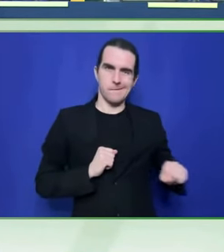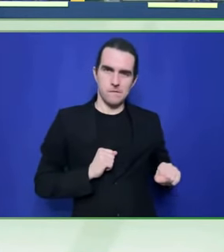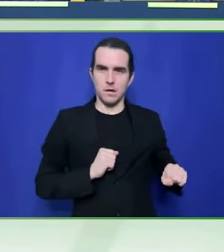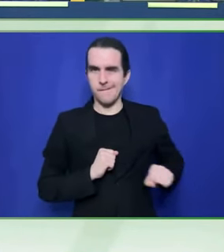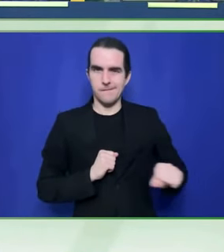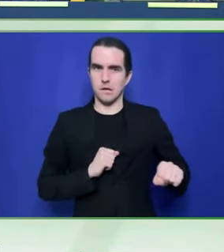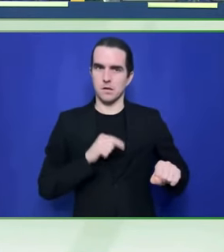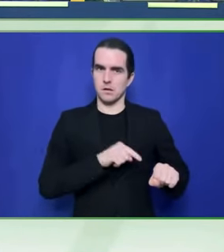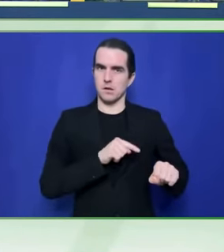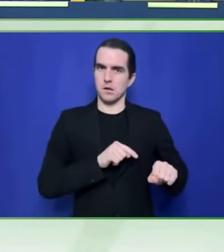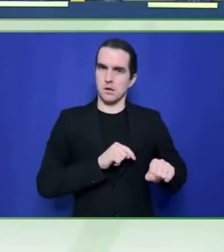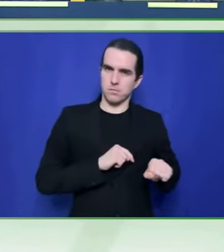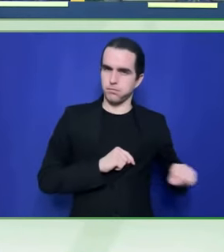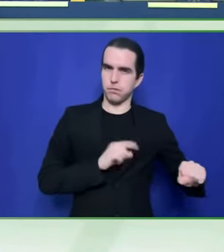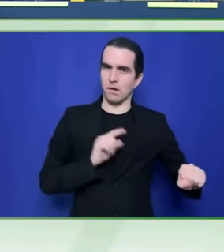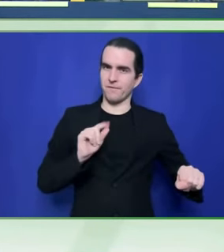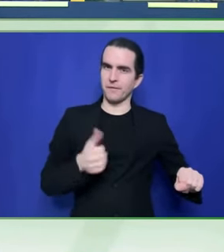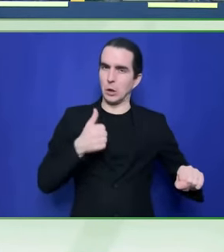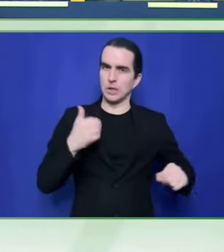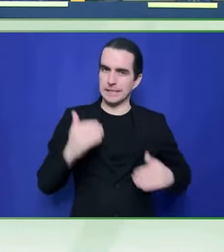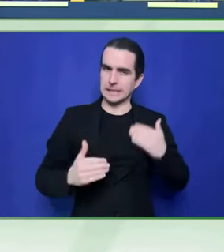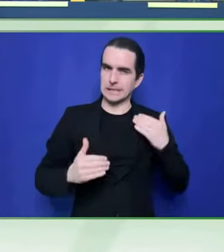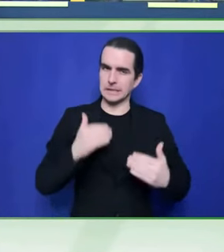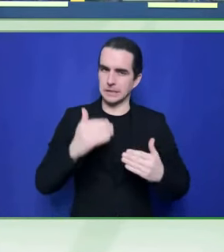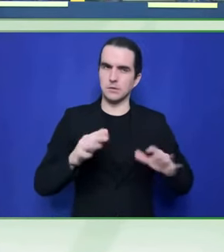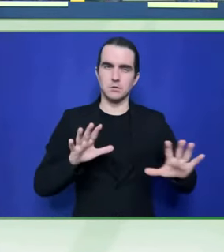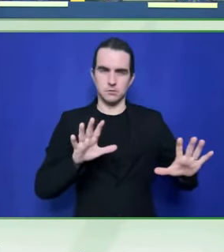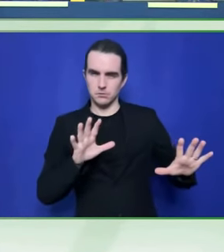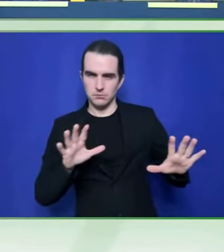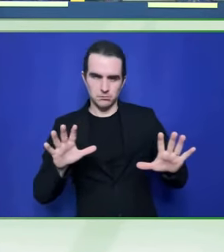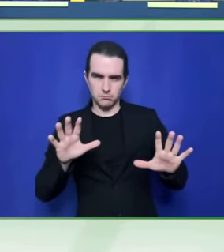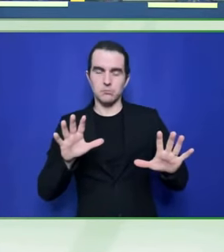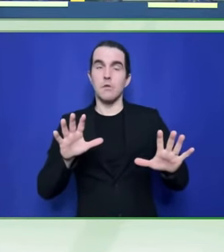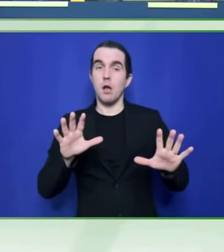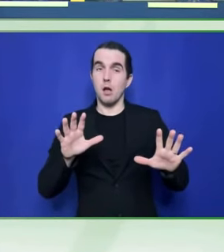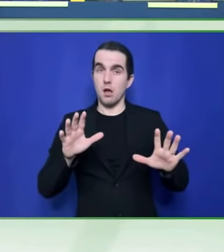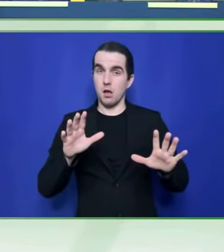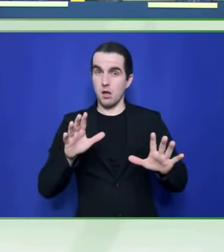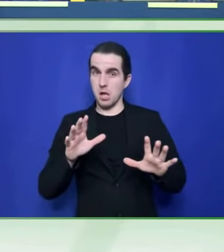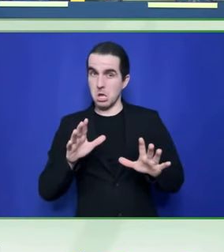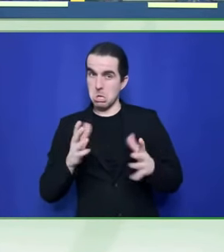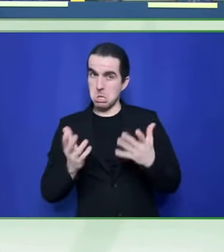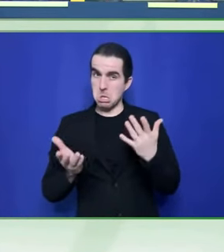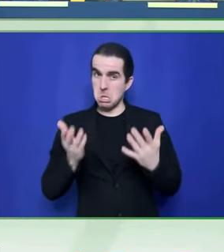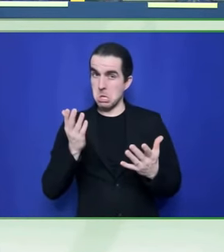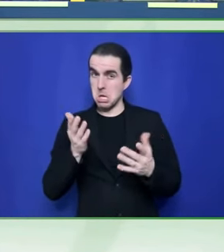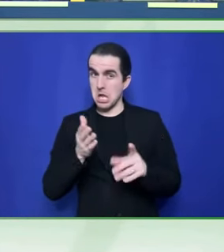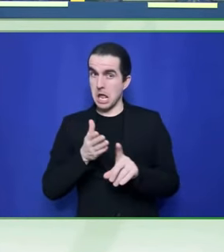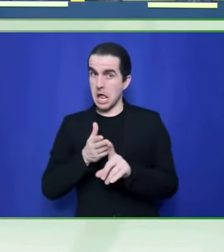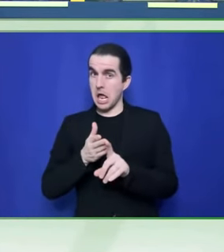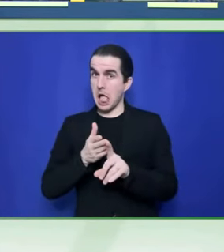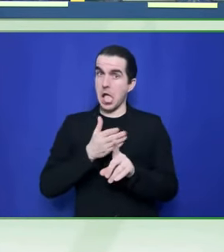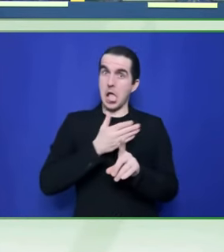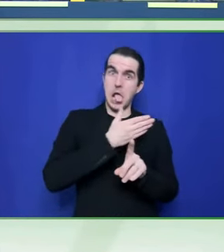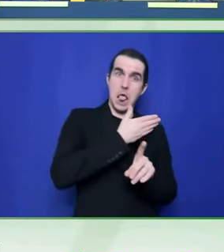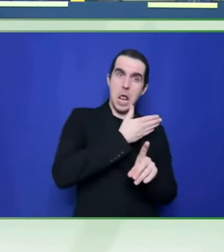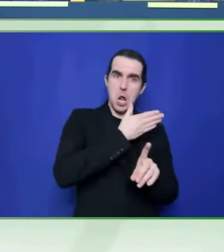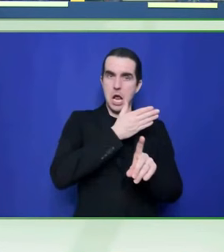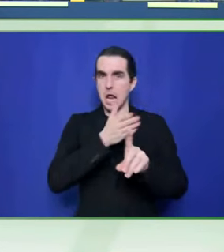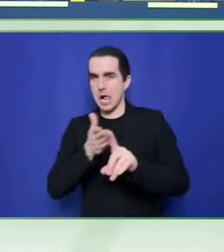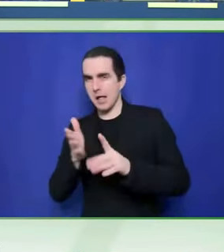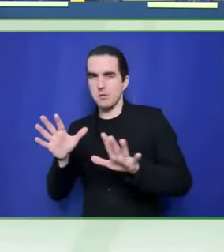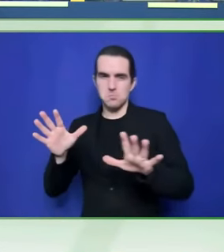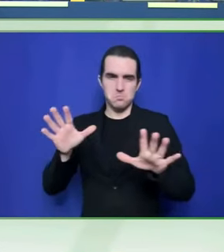voluntary national review from many countries now mentioned about disability, but you need to really look into how they